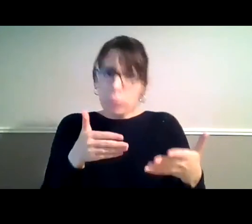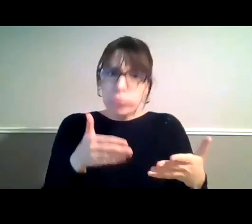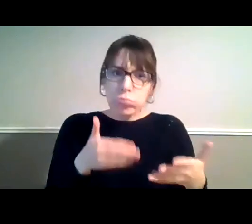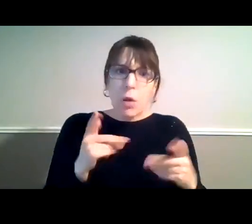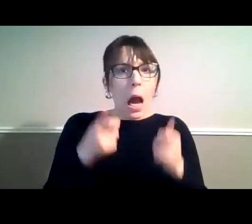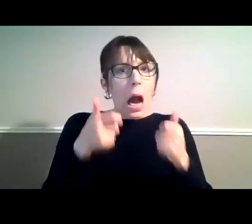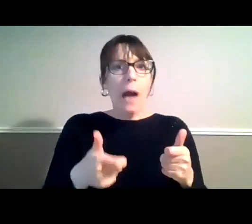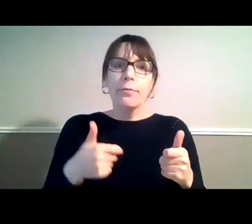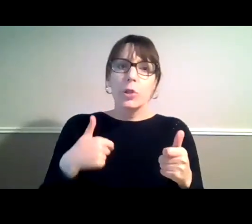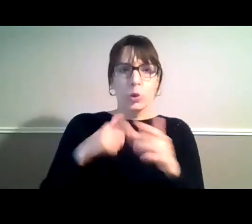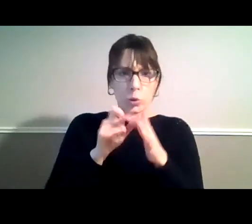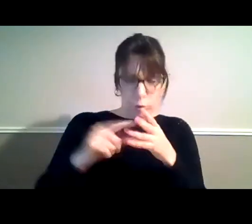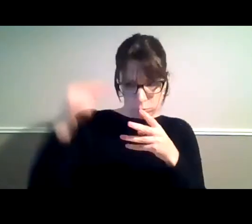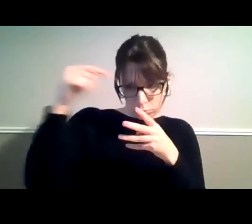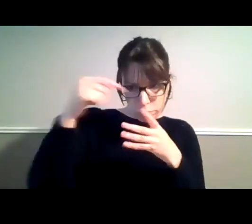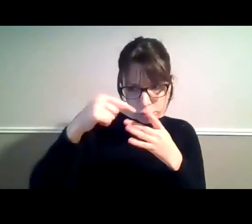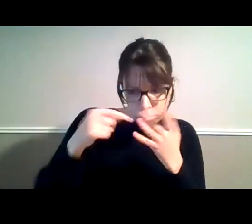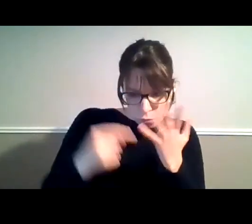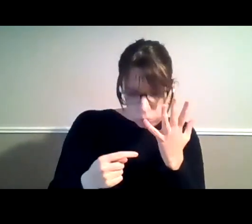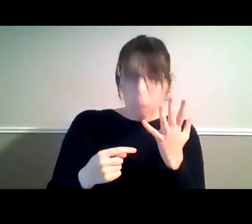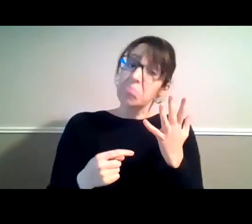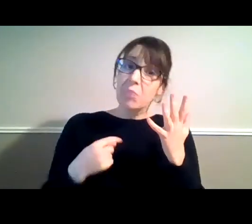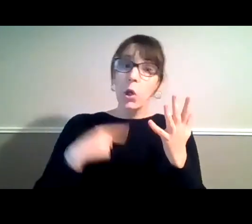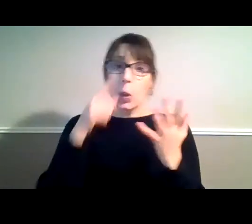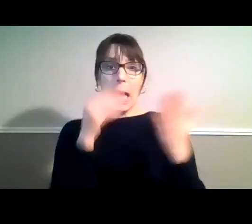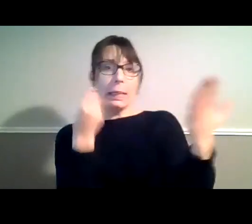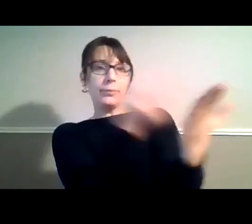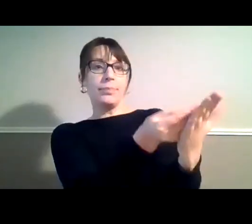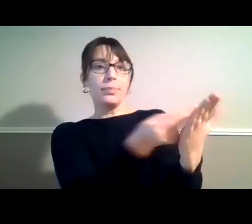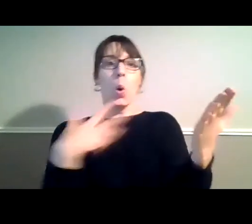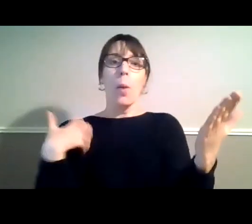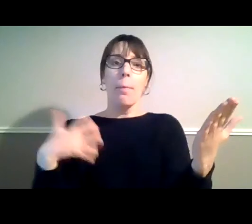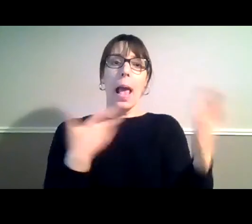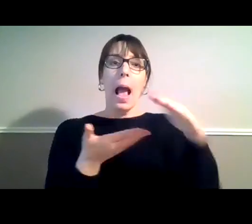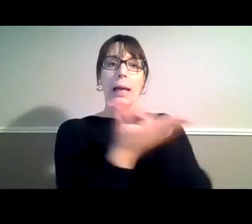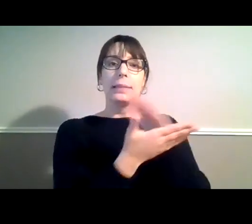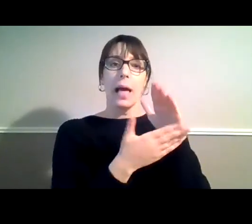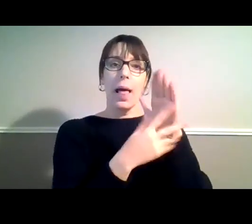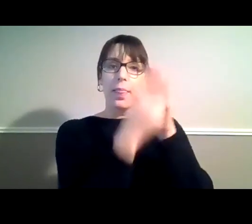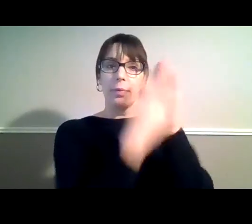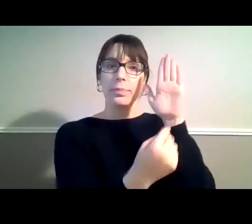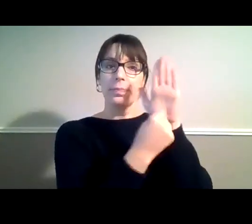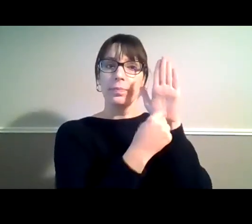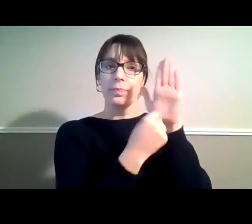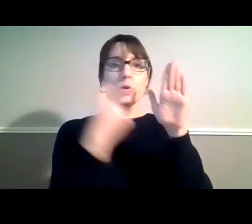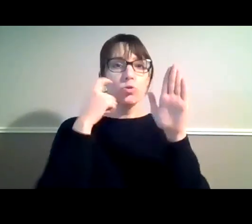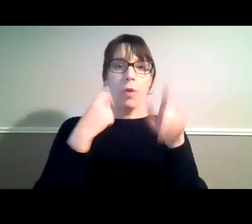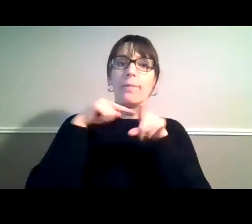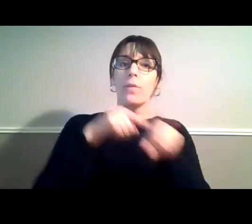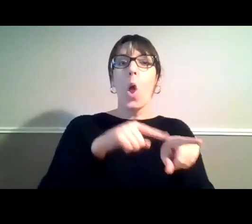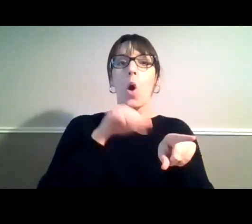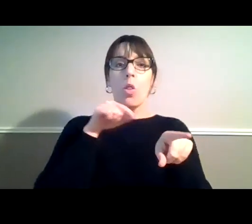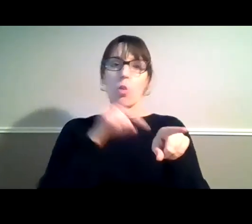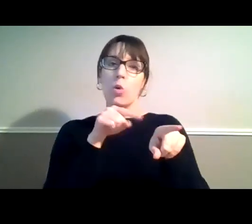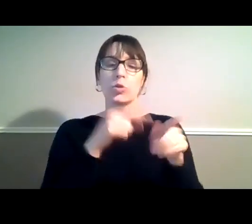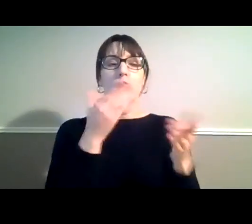remedies here in Australia, you can lodge complaints under the convention to pursue those rights that I've explained.